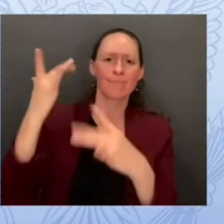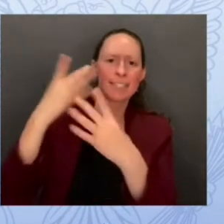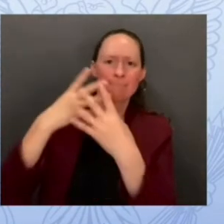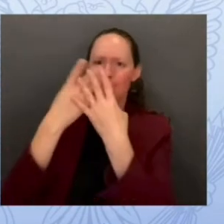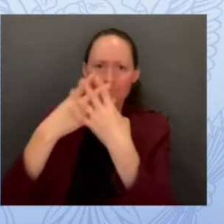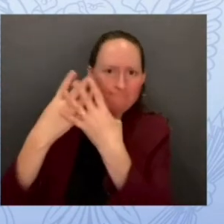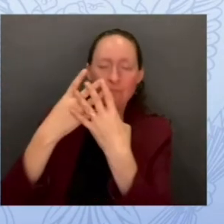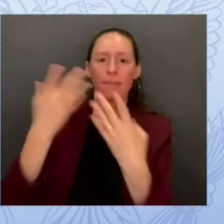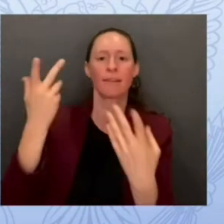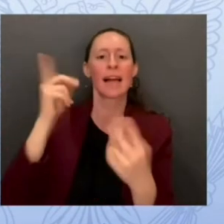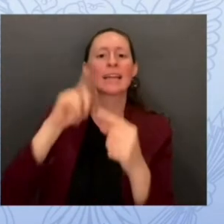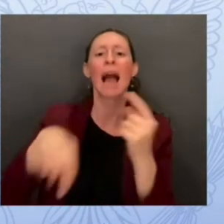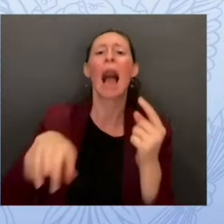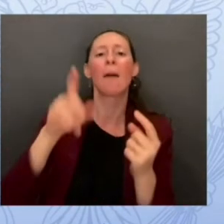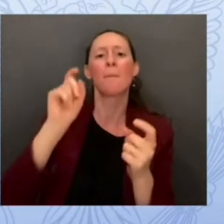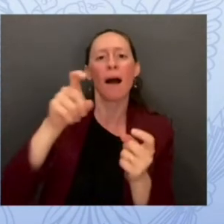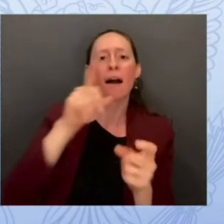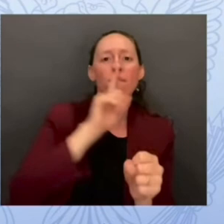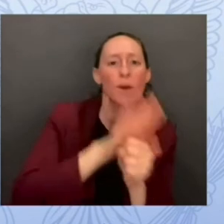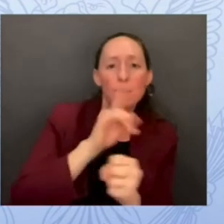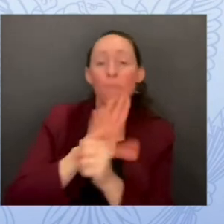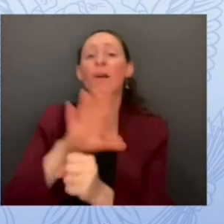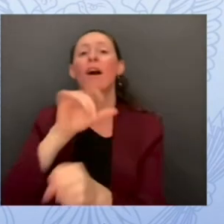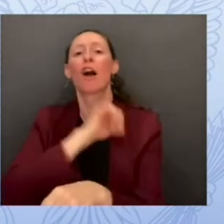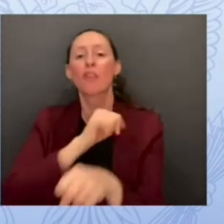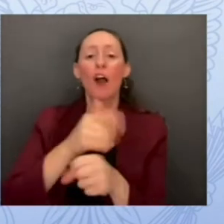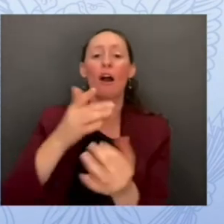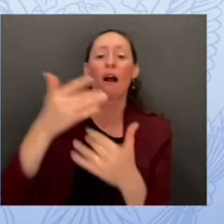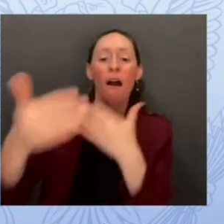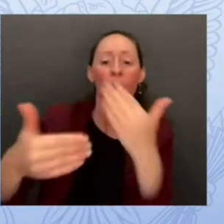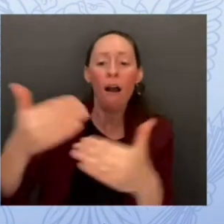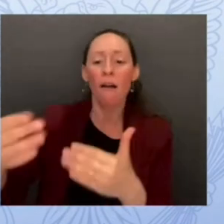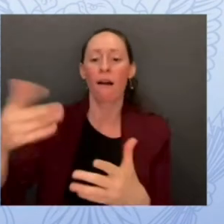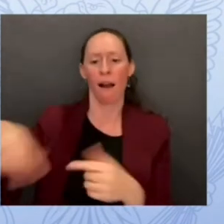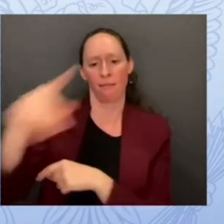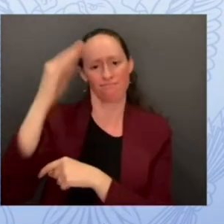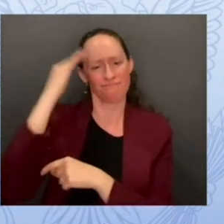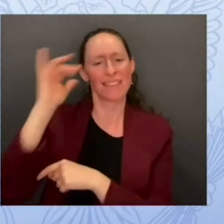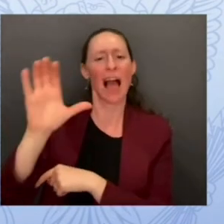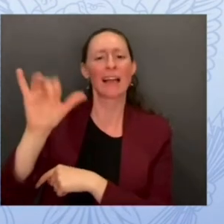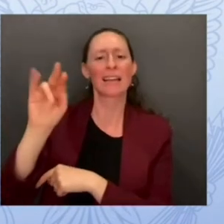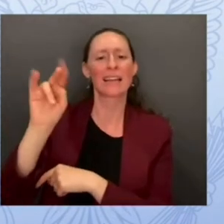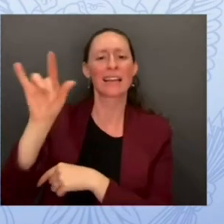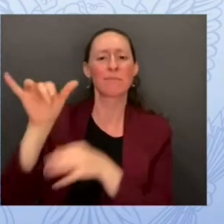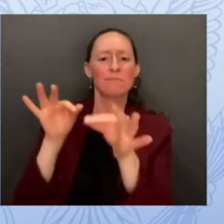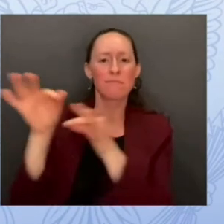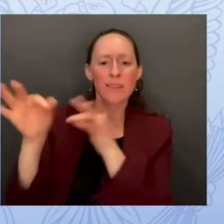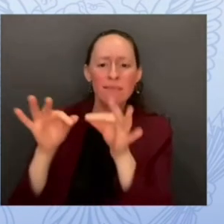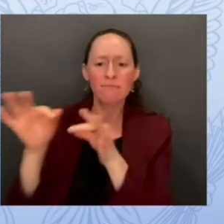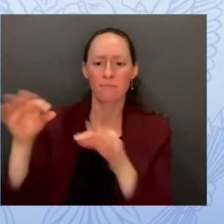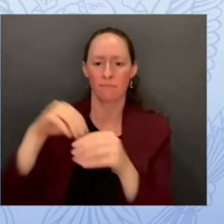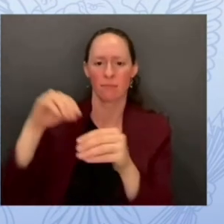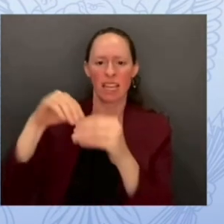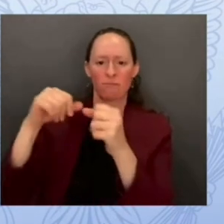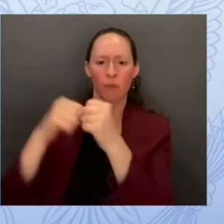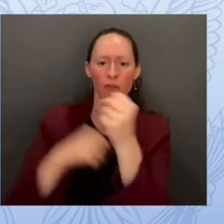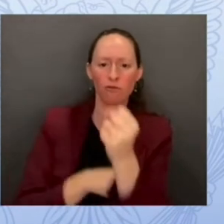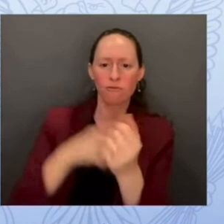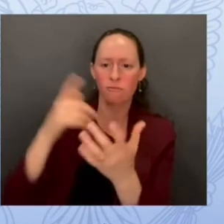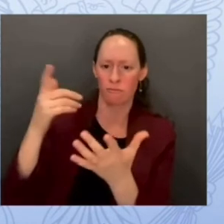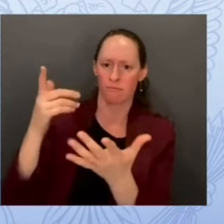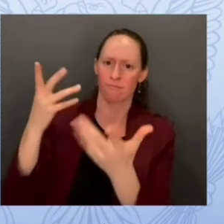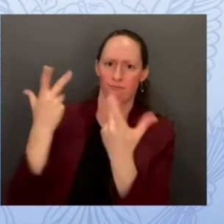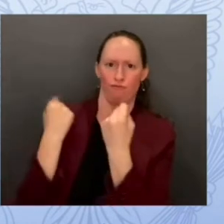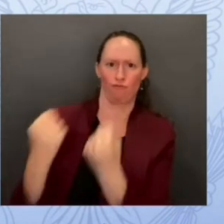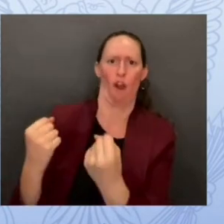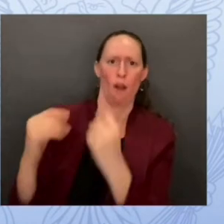digital and resilient infrastructure shout out to you my friend of course and mike klein and elena clark on my team who did amazing work